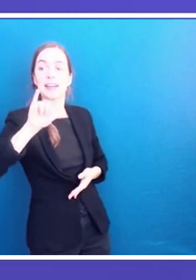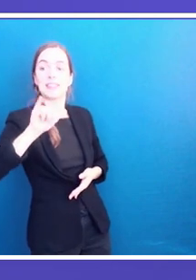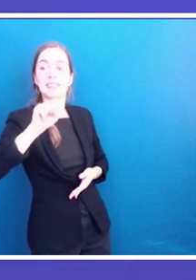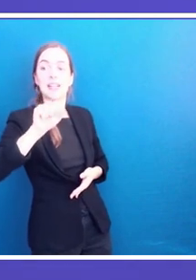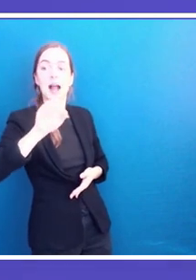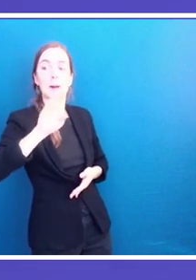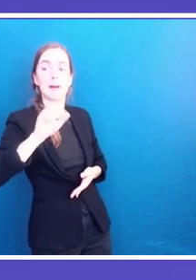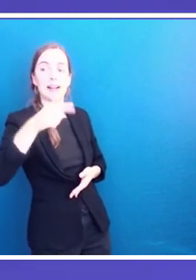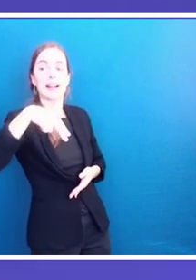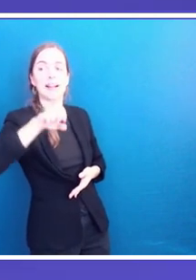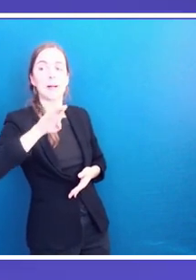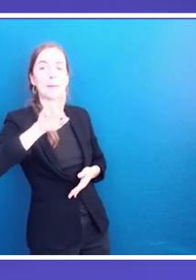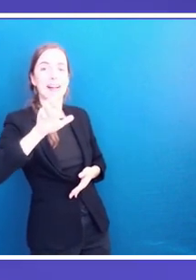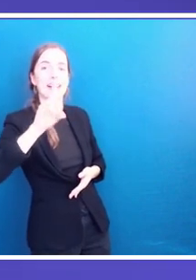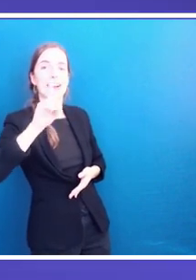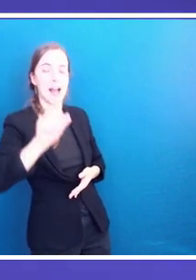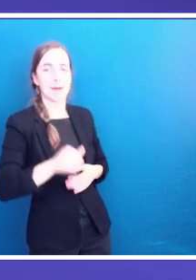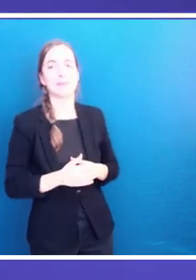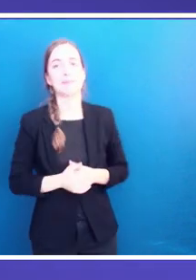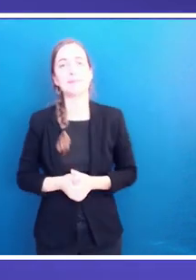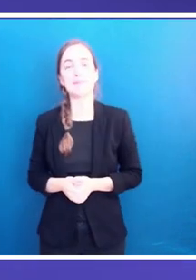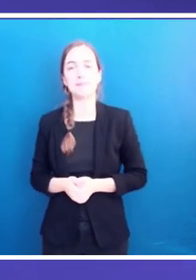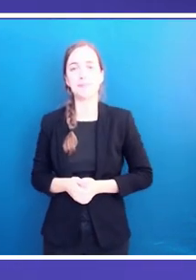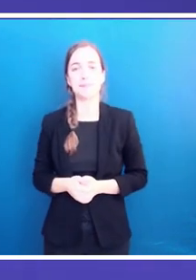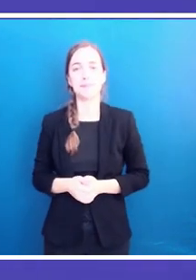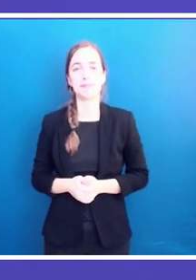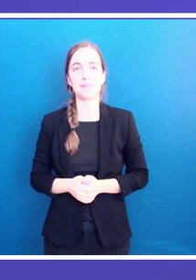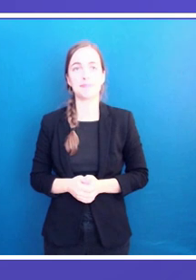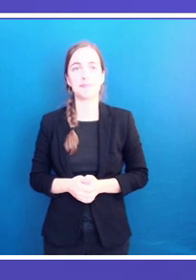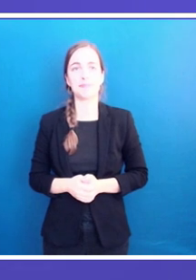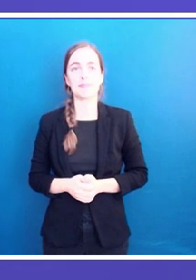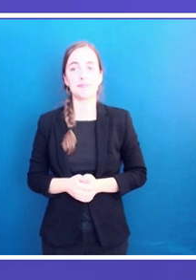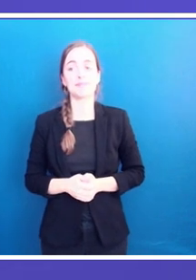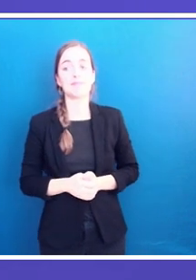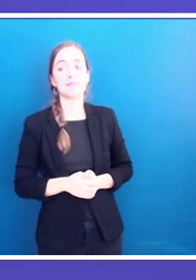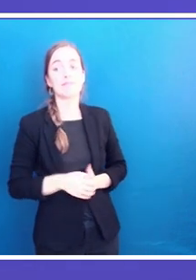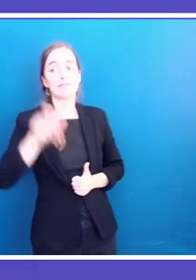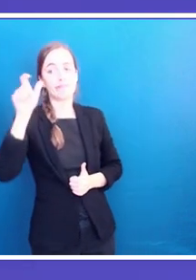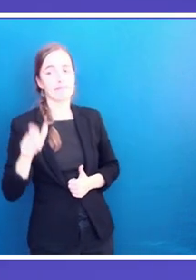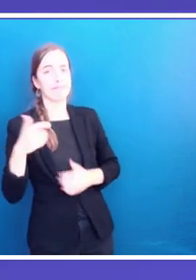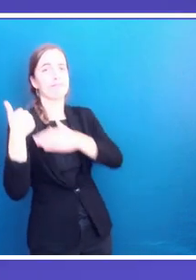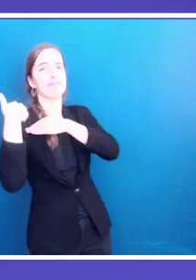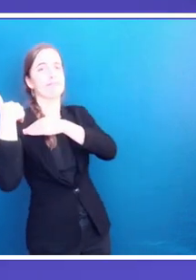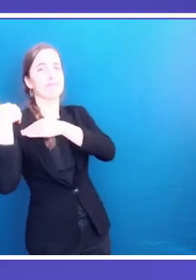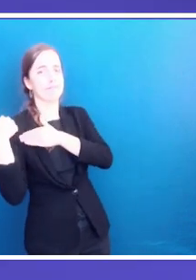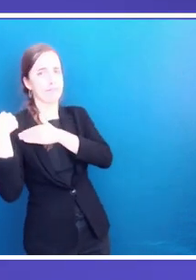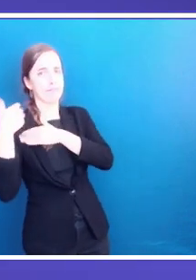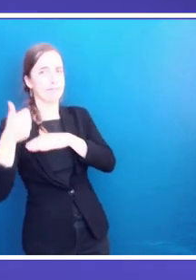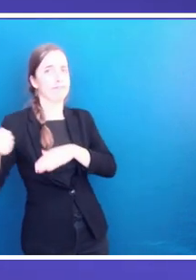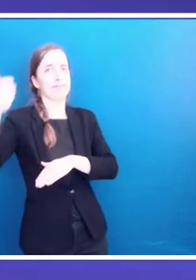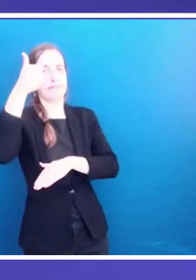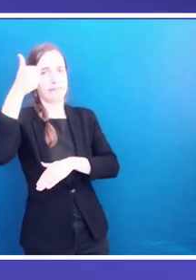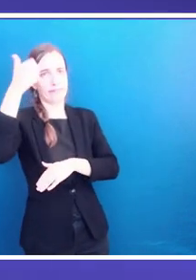Labor Minister. Mrs. Elizabeth, I'd like to ask you to answer the general